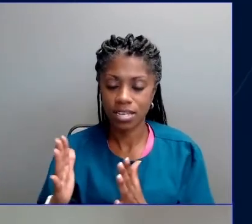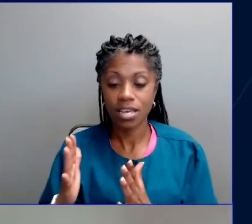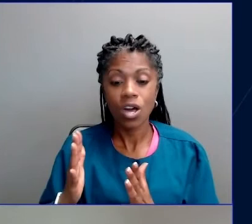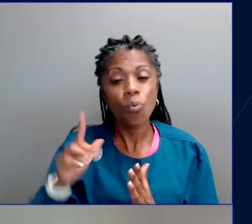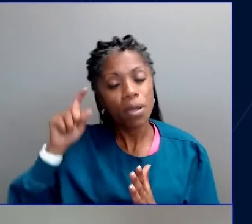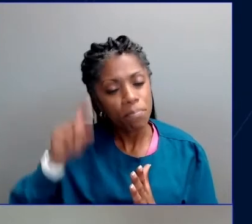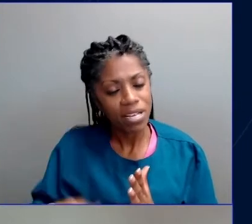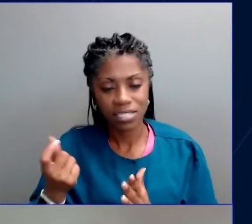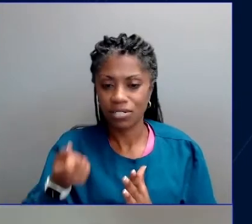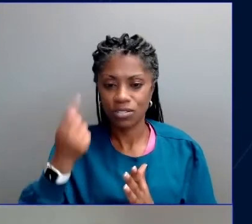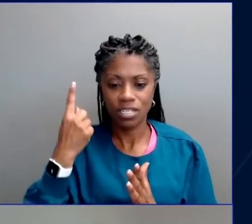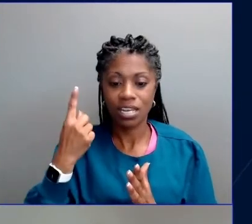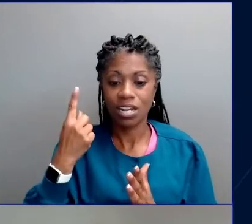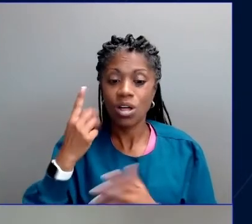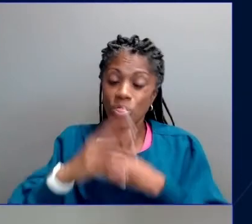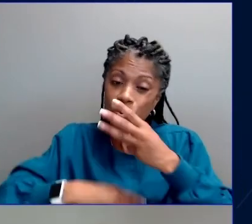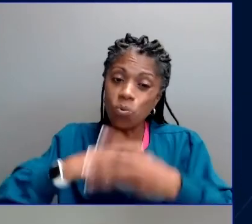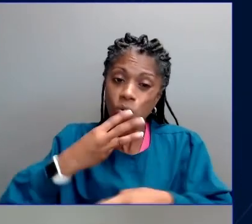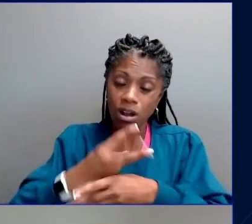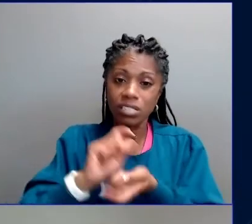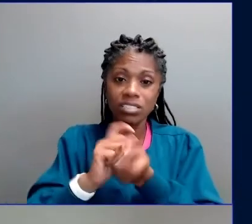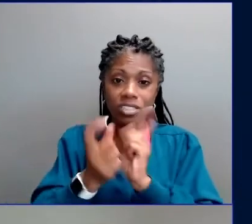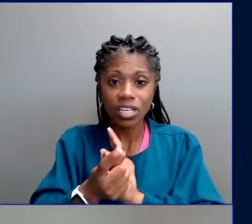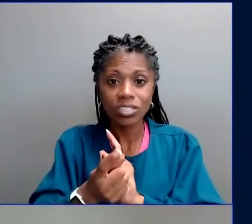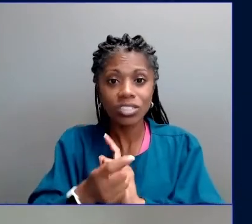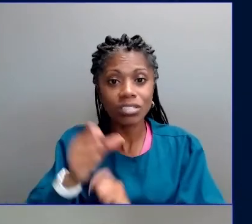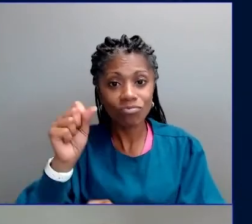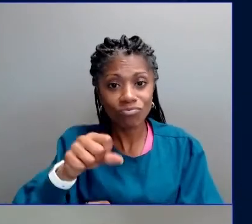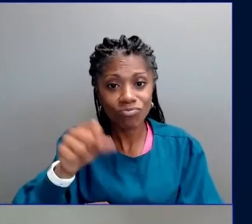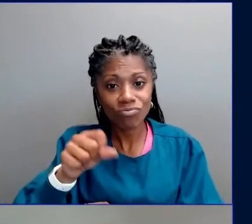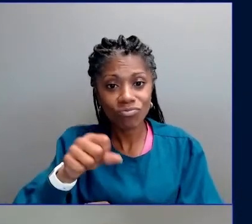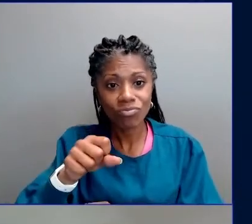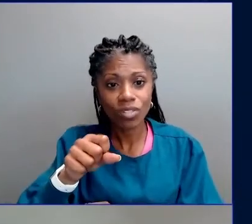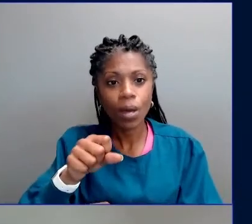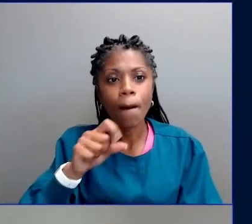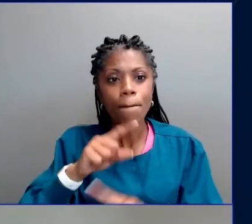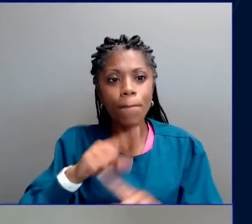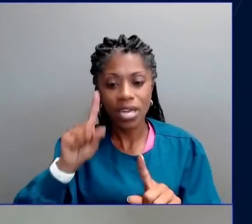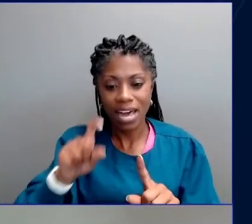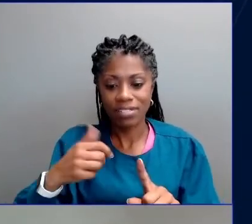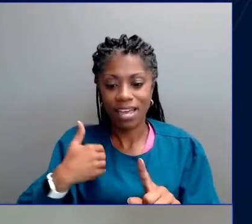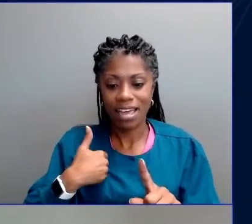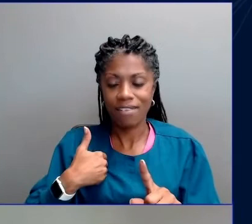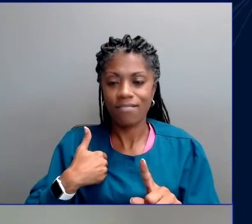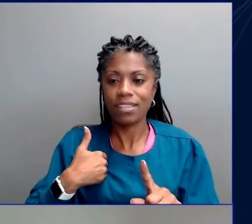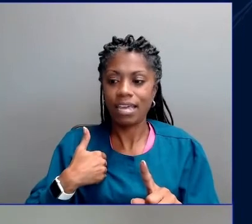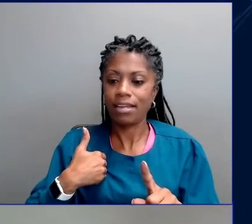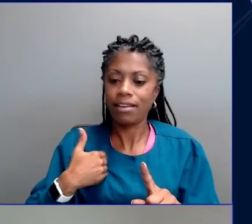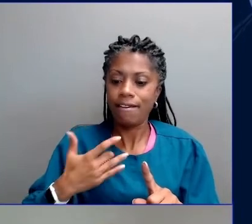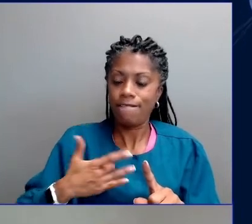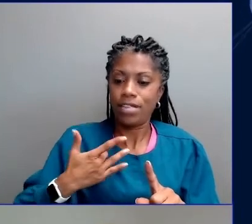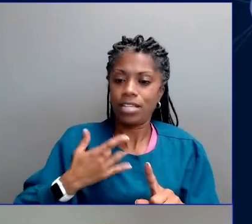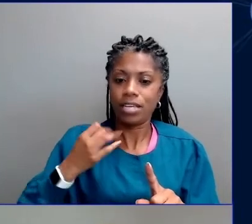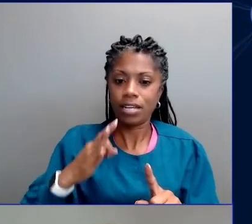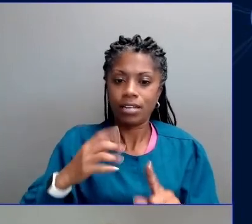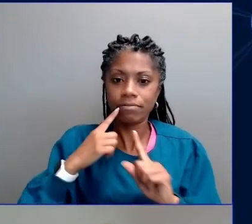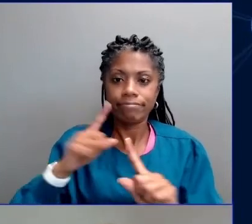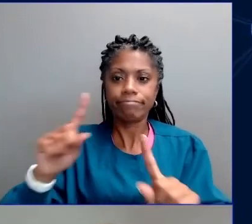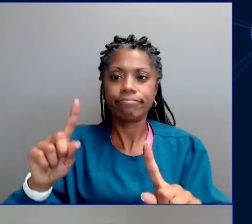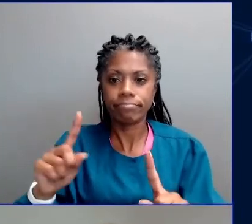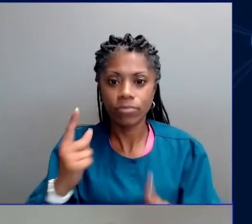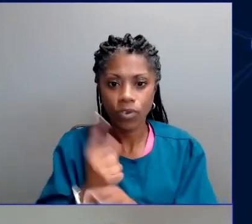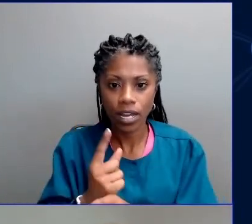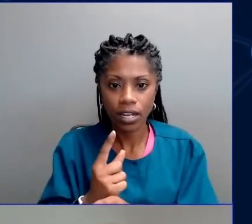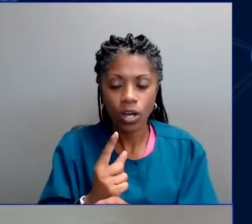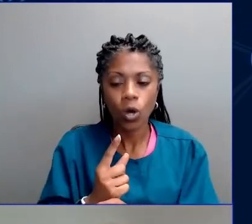how many hands are on that boulder, that gives us that sense of efficacy we need to add our hand as well. We know what we need to do.